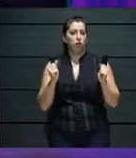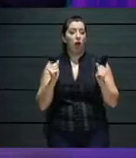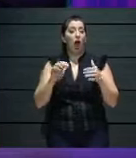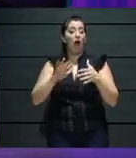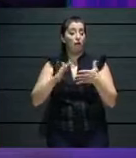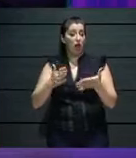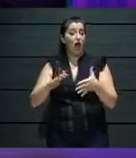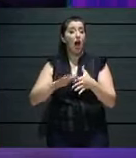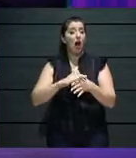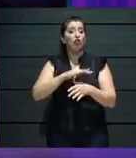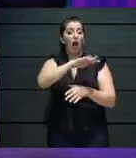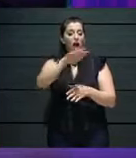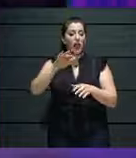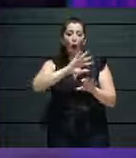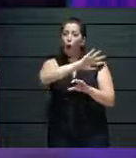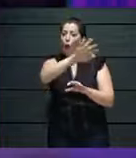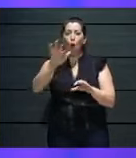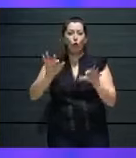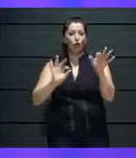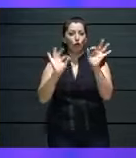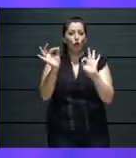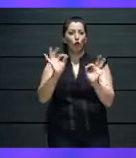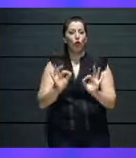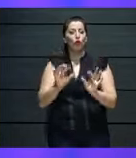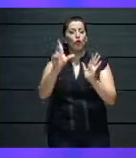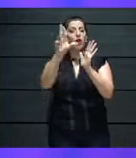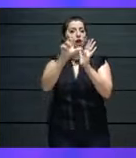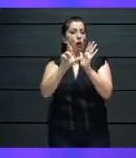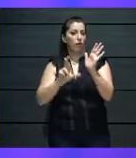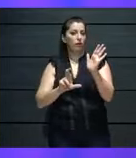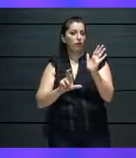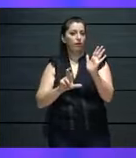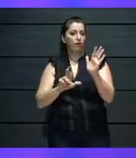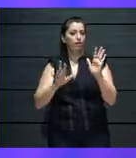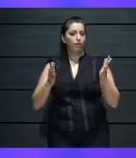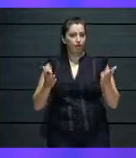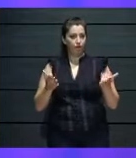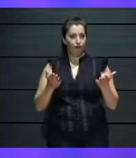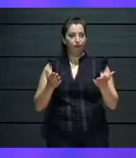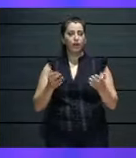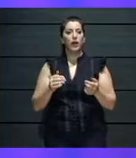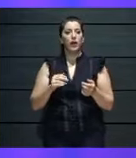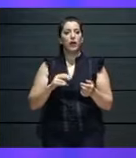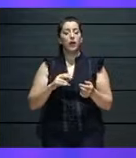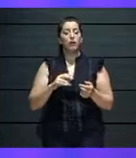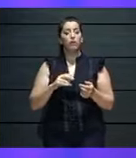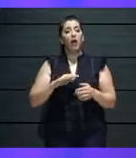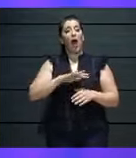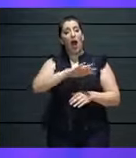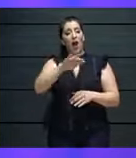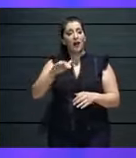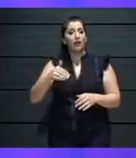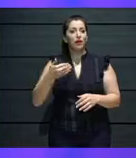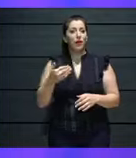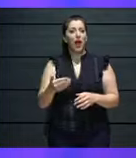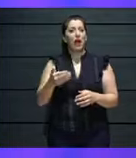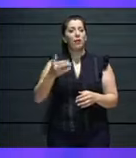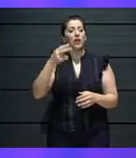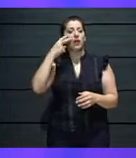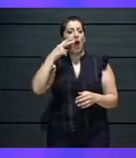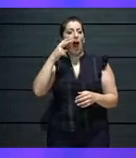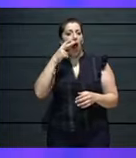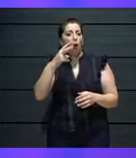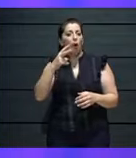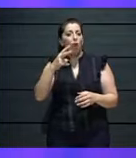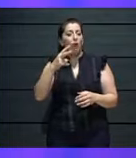that have been issued by the health authorities because